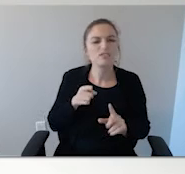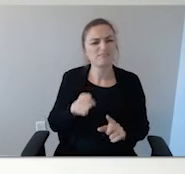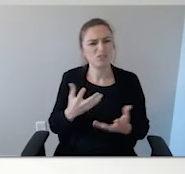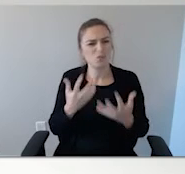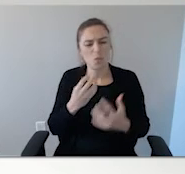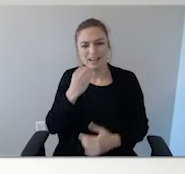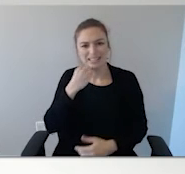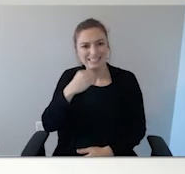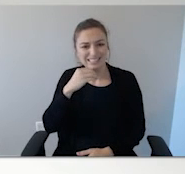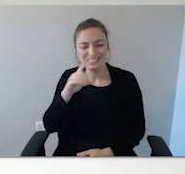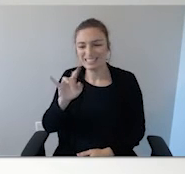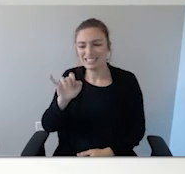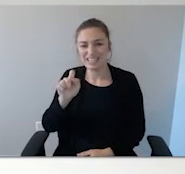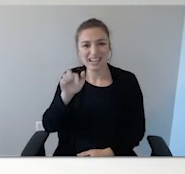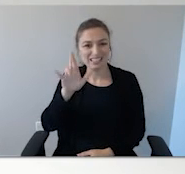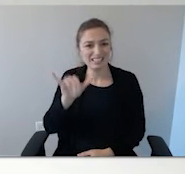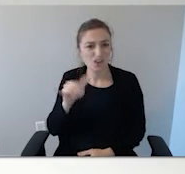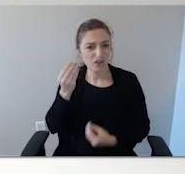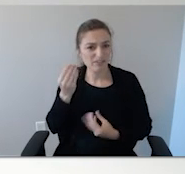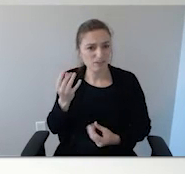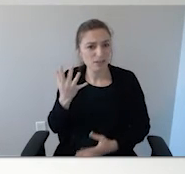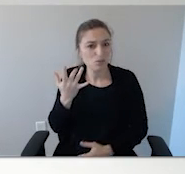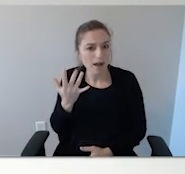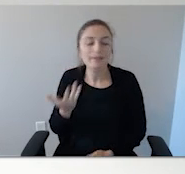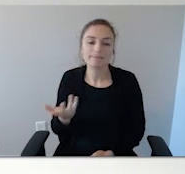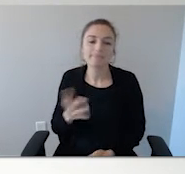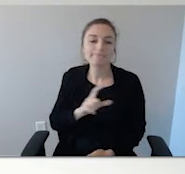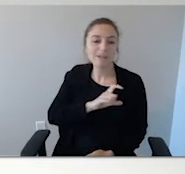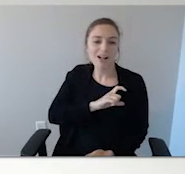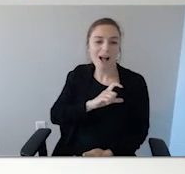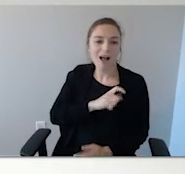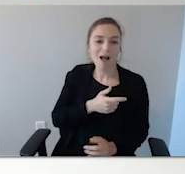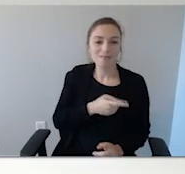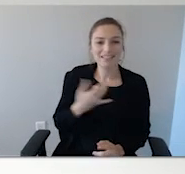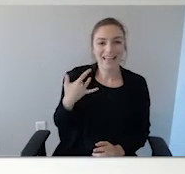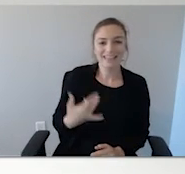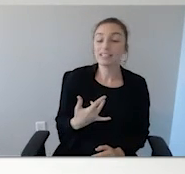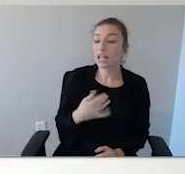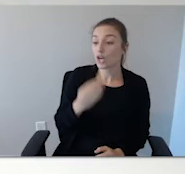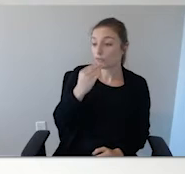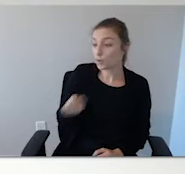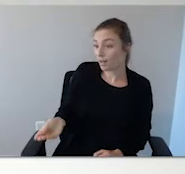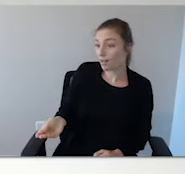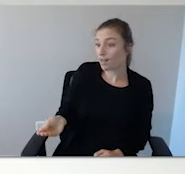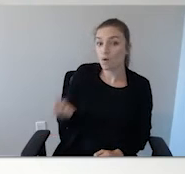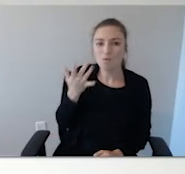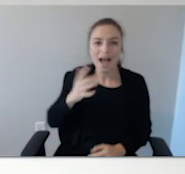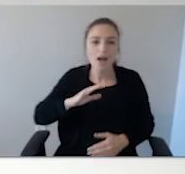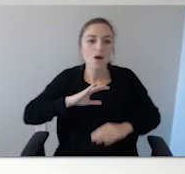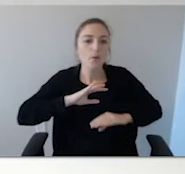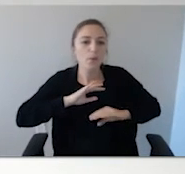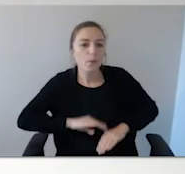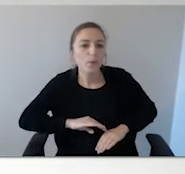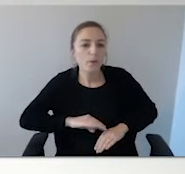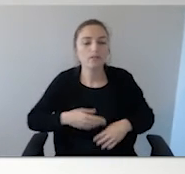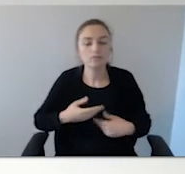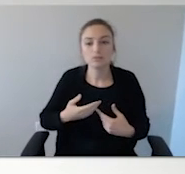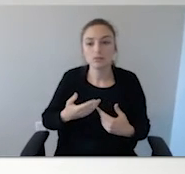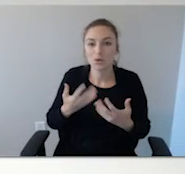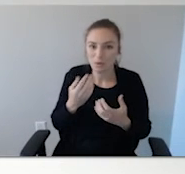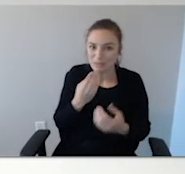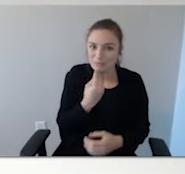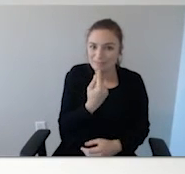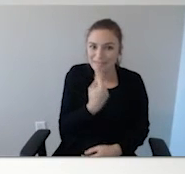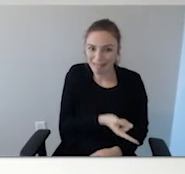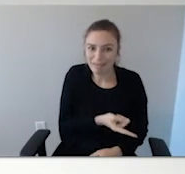Well, law enforcement officers like to give our kids food. Helps calm them down. So we want to make sure that the information is available